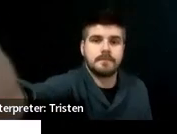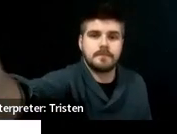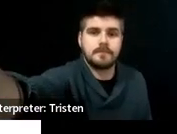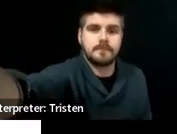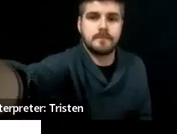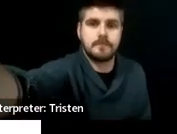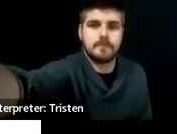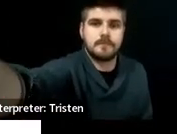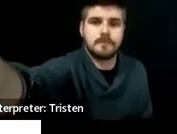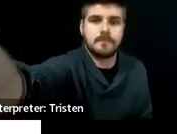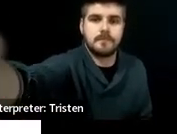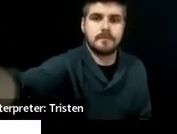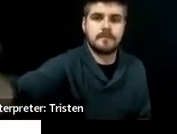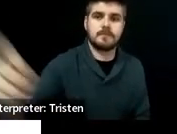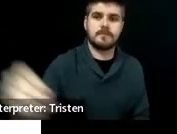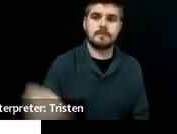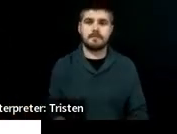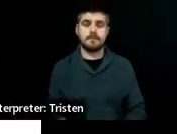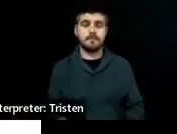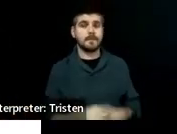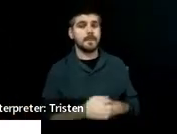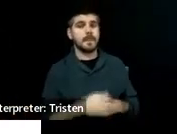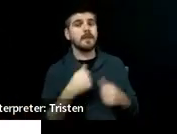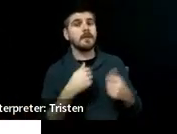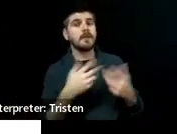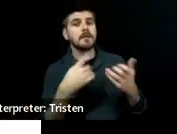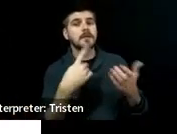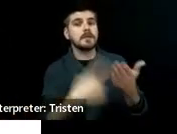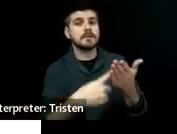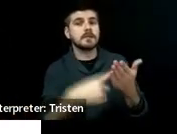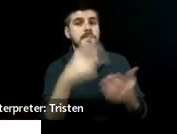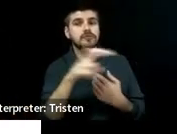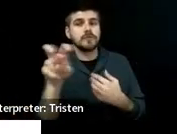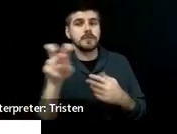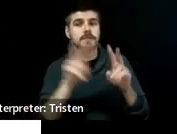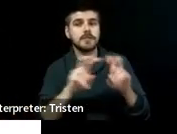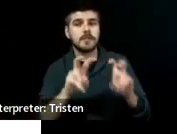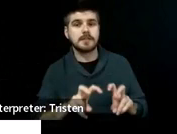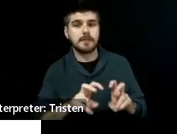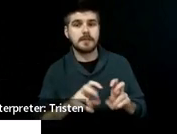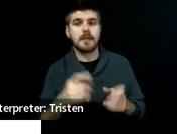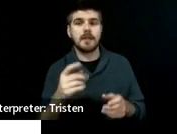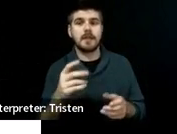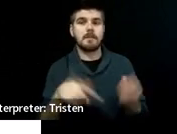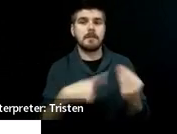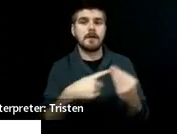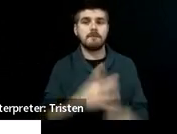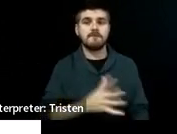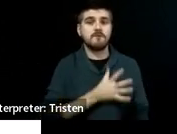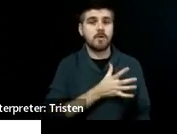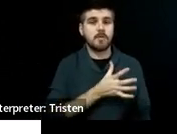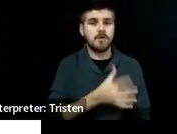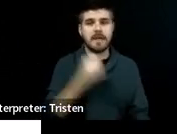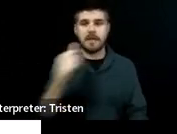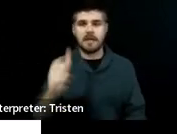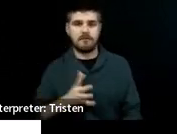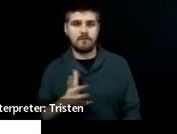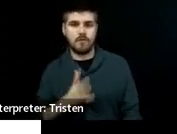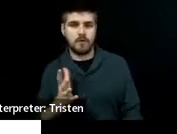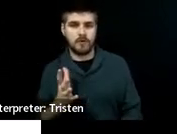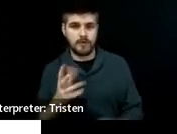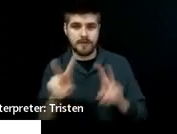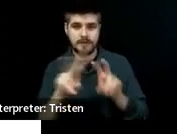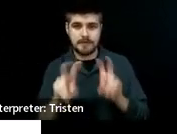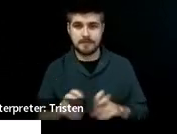And we can talk about transition assessment and we can talk about informal and formal assessments. It is not